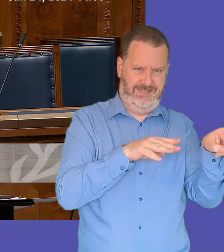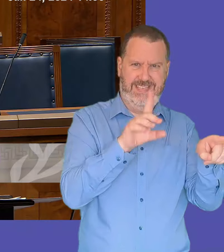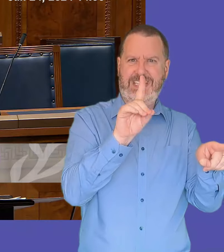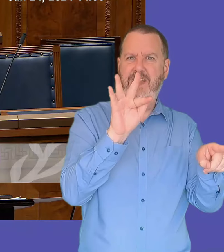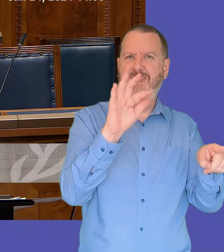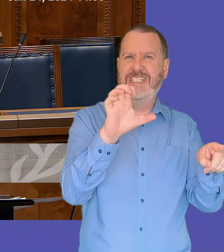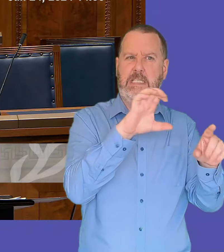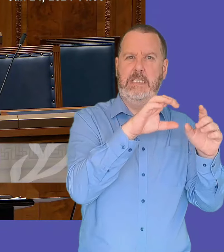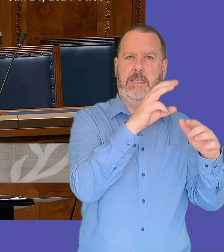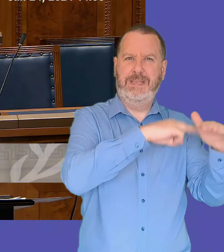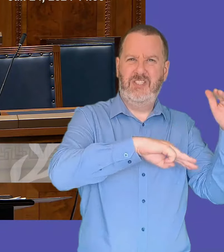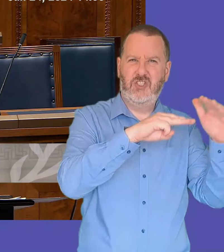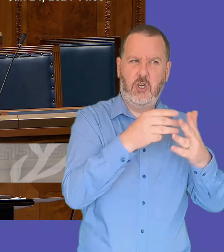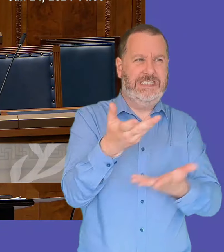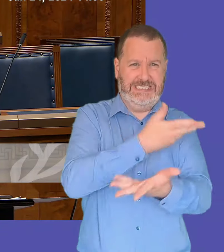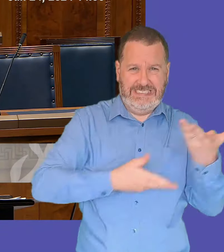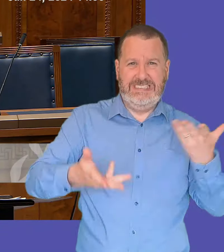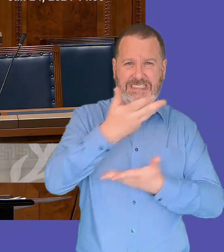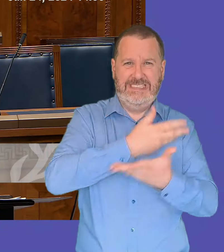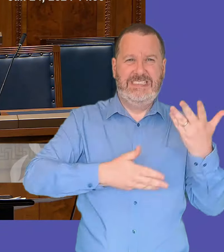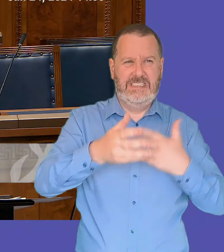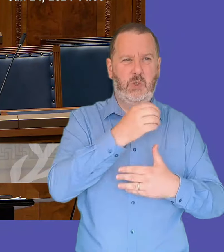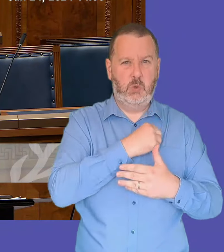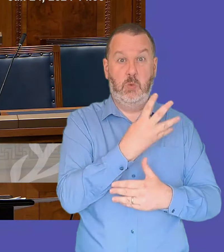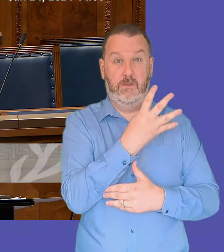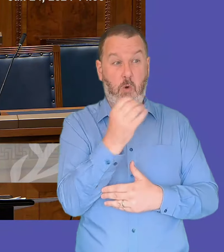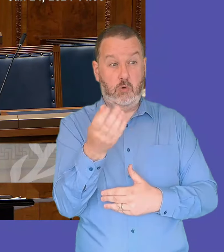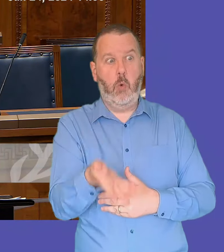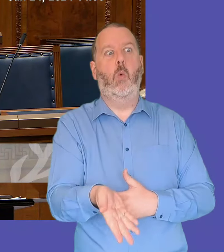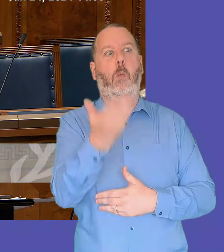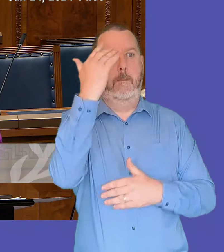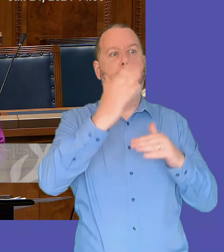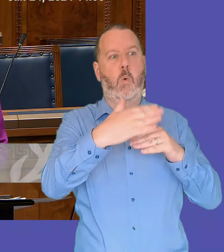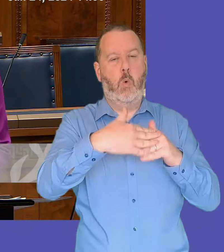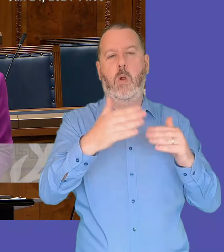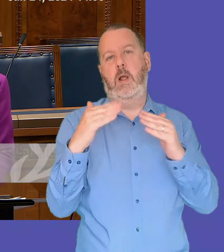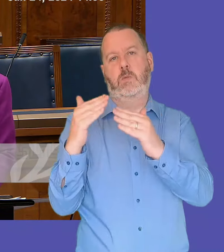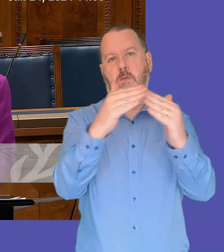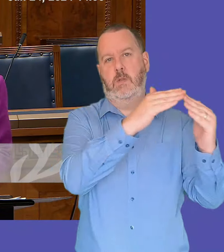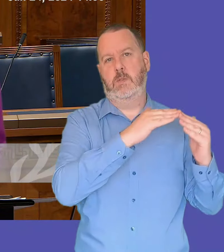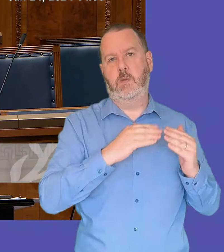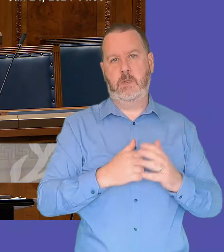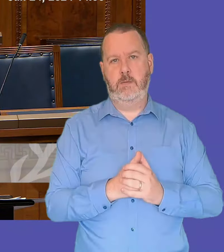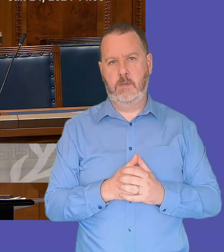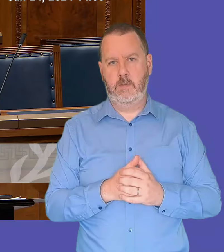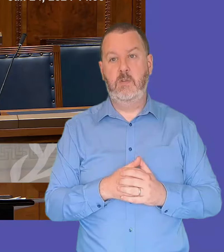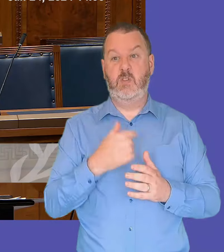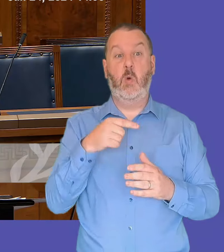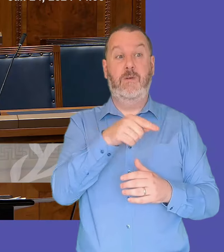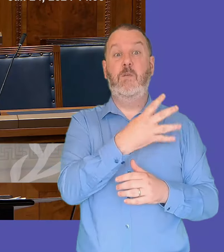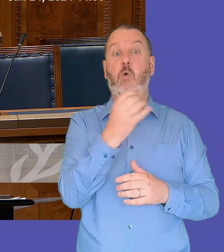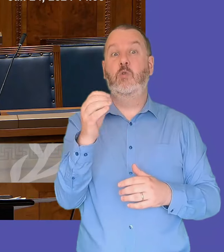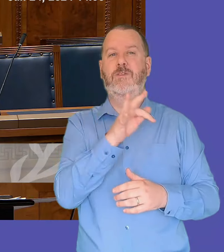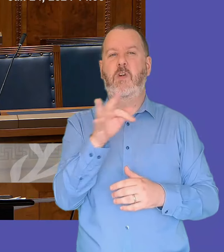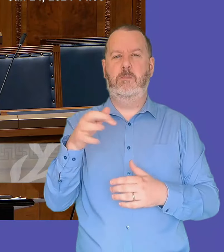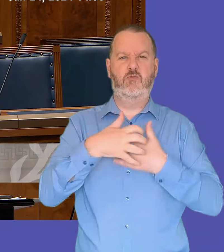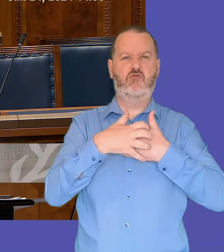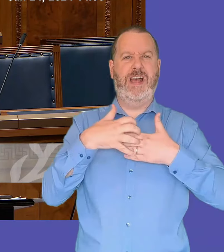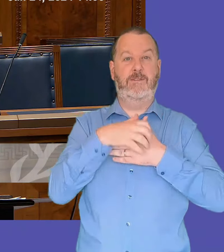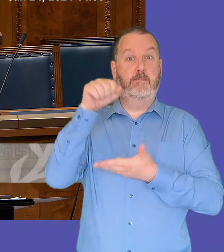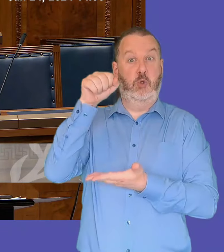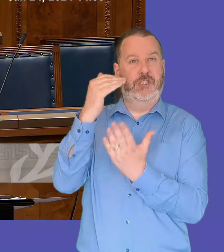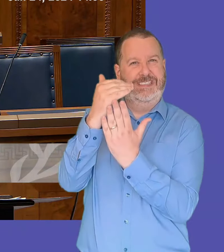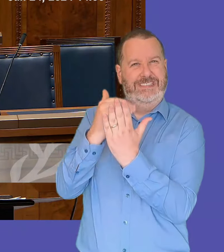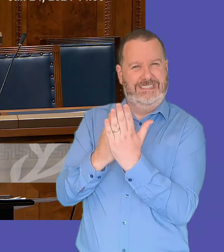do whatever we can to raise that number this is the figure that's being put out there in terms of the draft budget but we have to do better and we must do